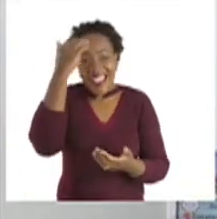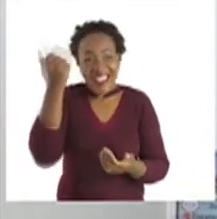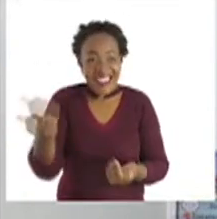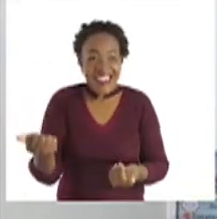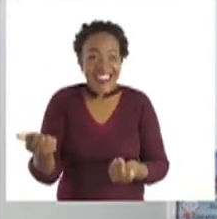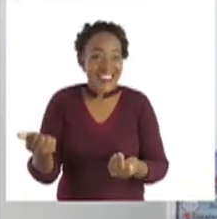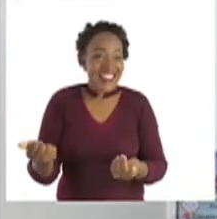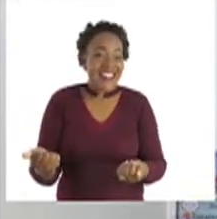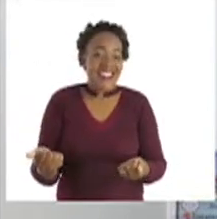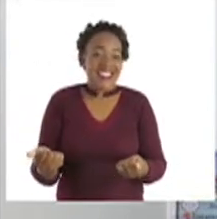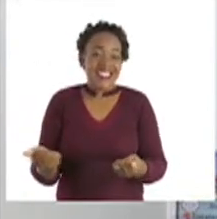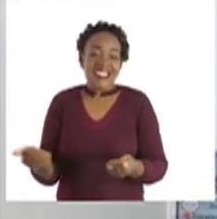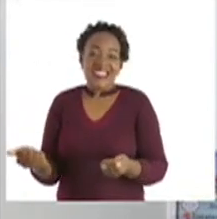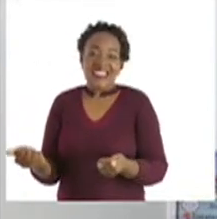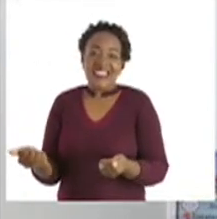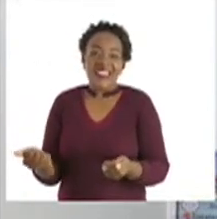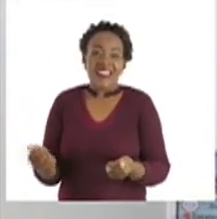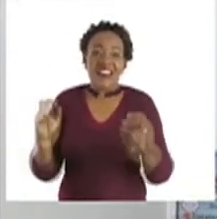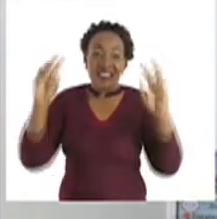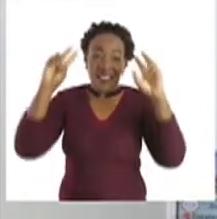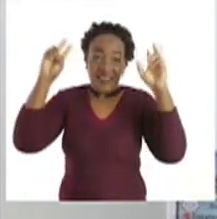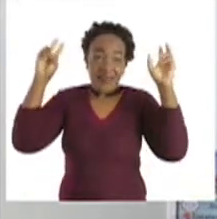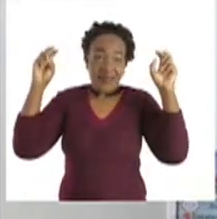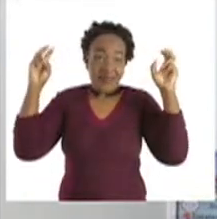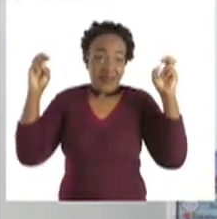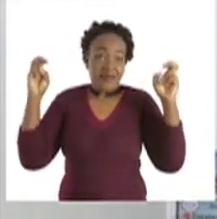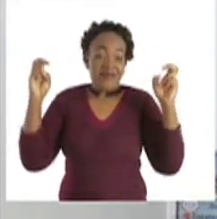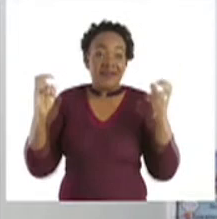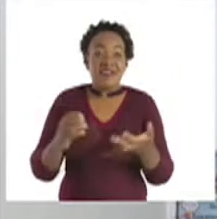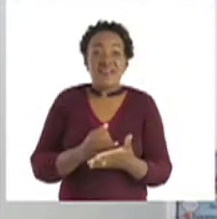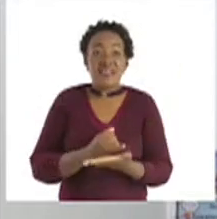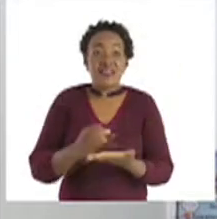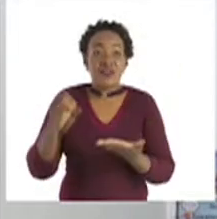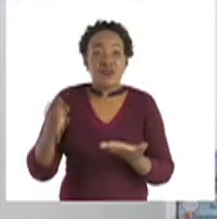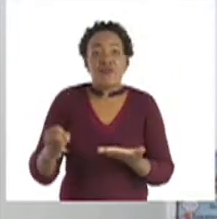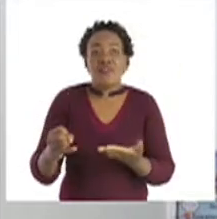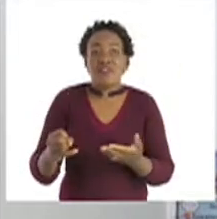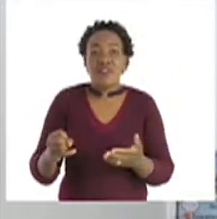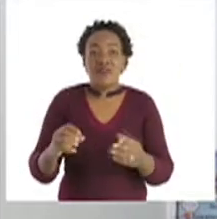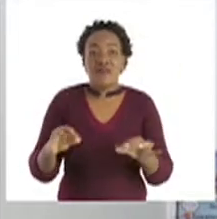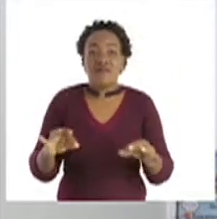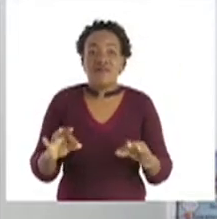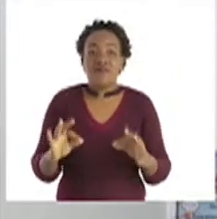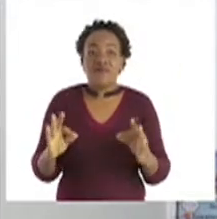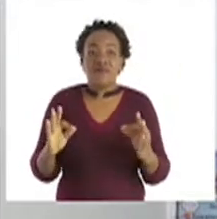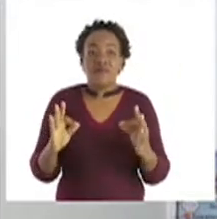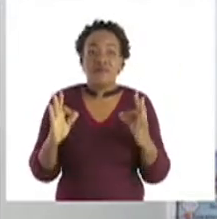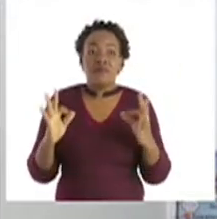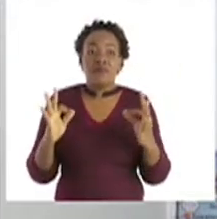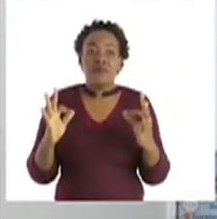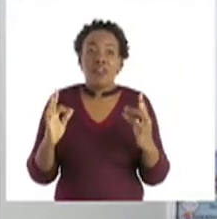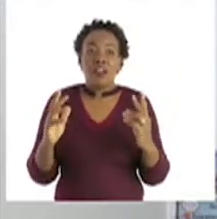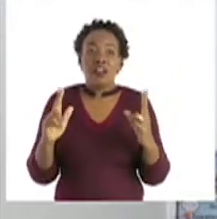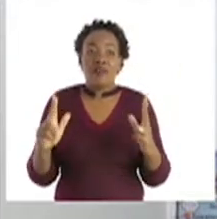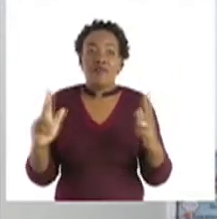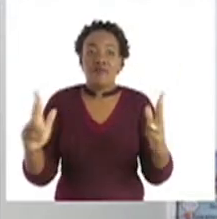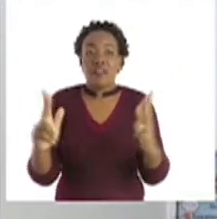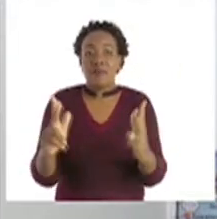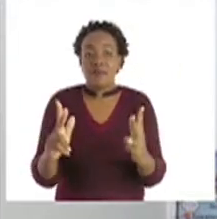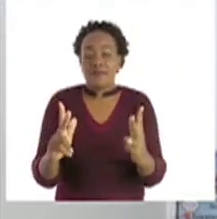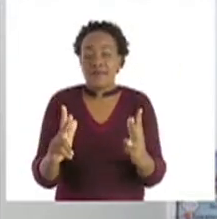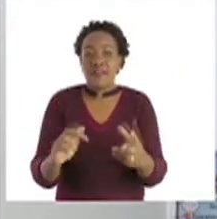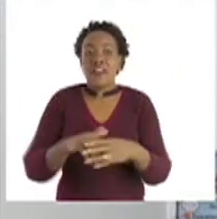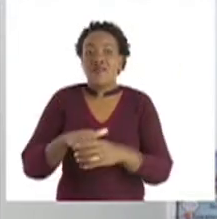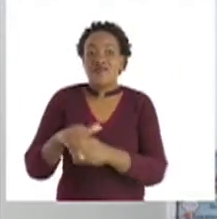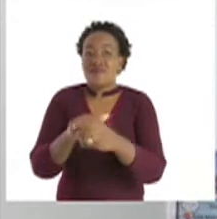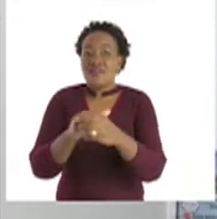The theme for this week is public transport. And before we start, we want to sanitize